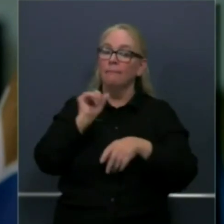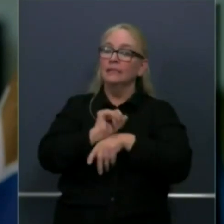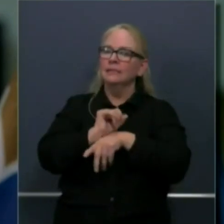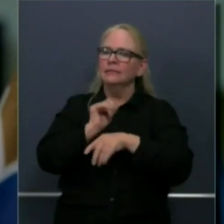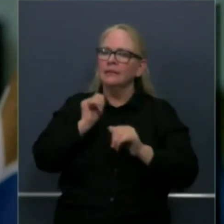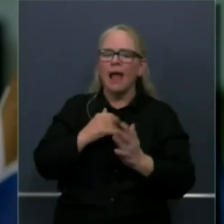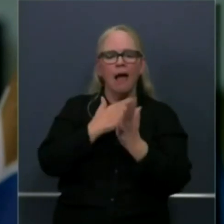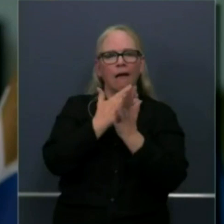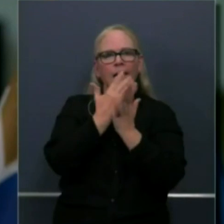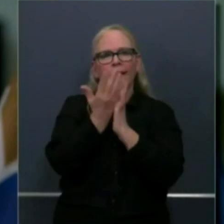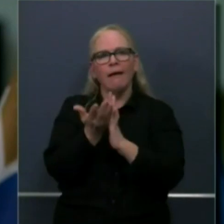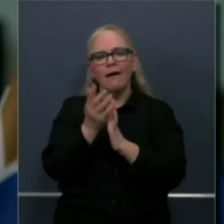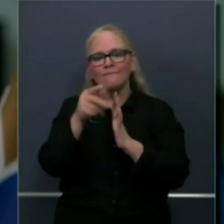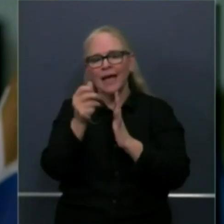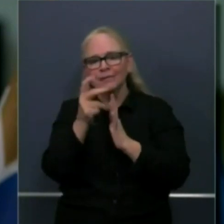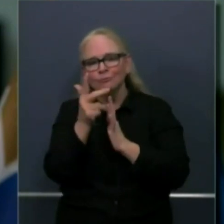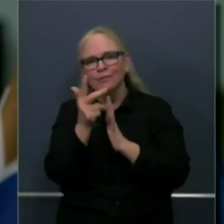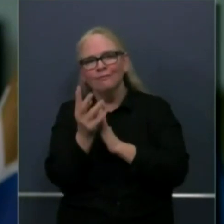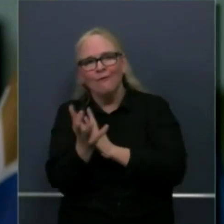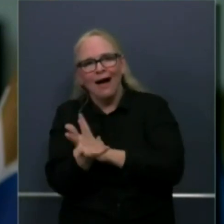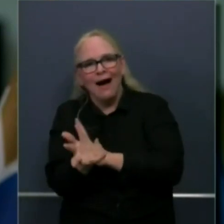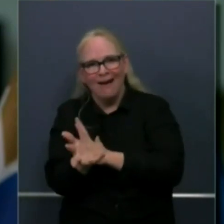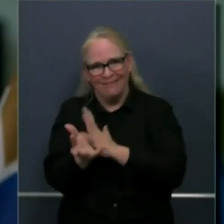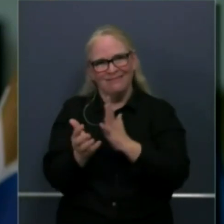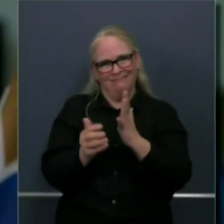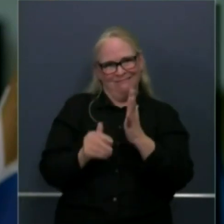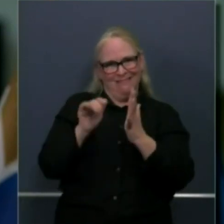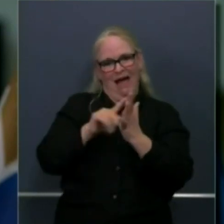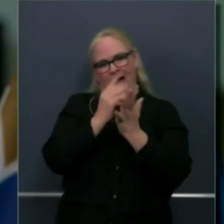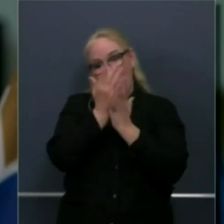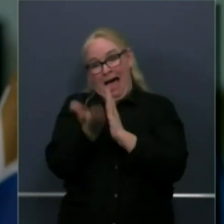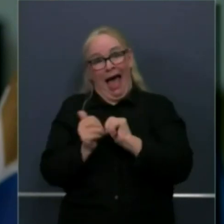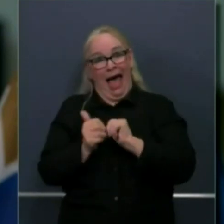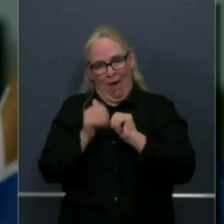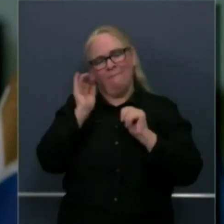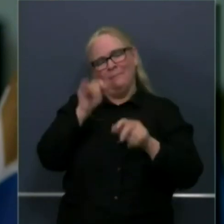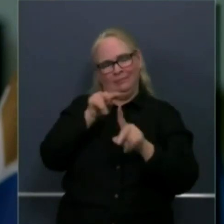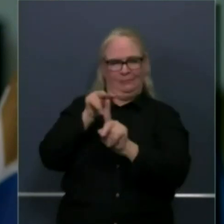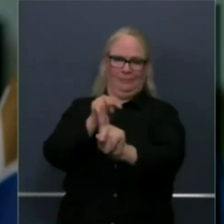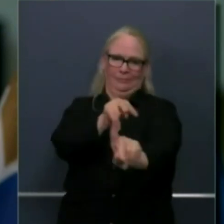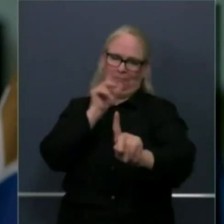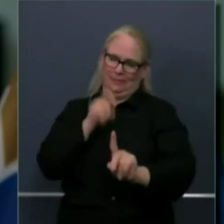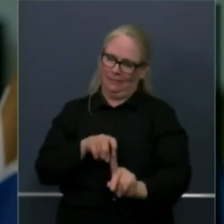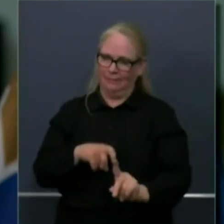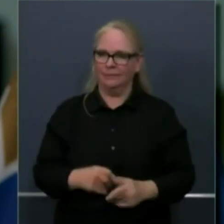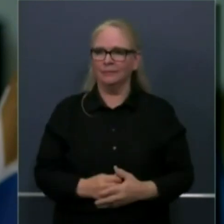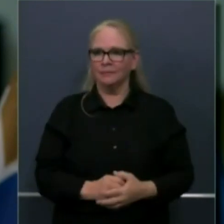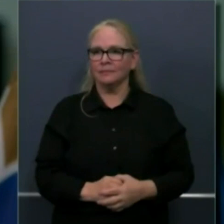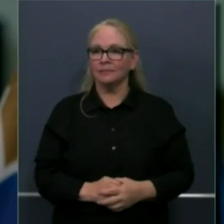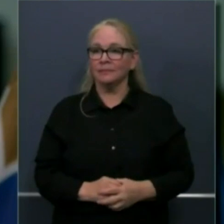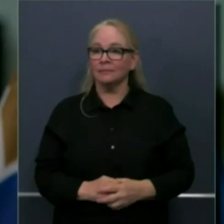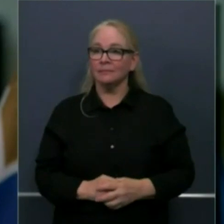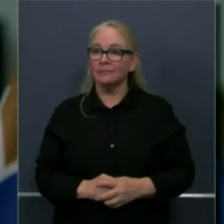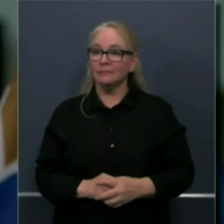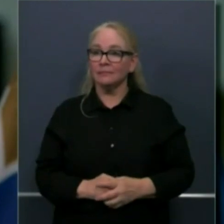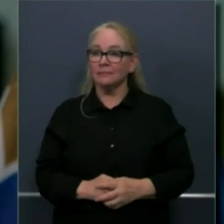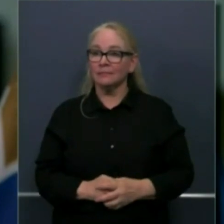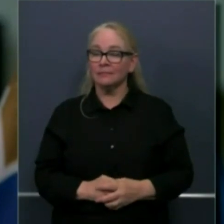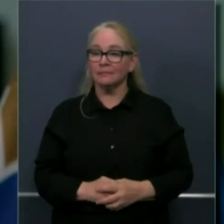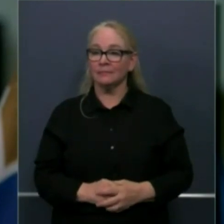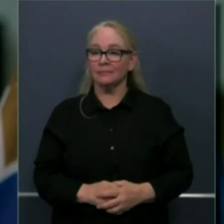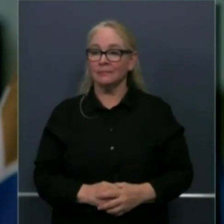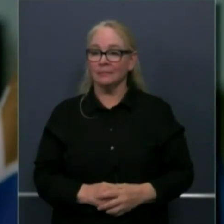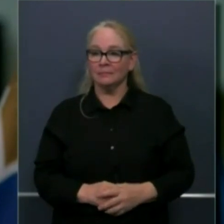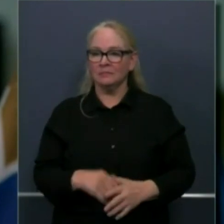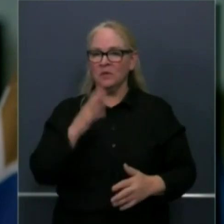uh so that we can protect everybody and in that spirit before i just quickly update you on a few of the daily numbers uh i want to protect